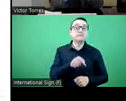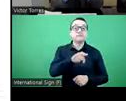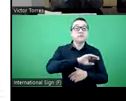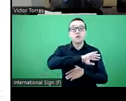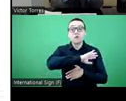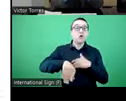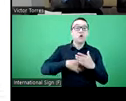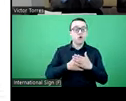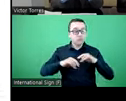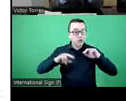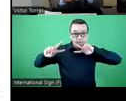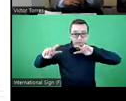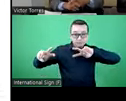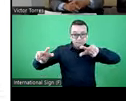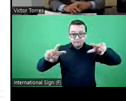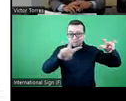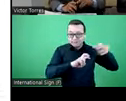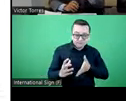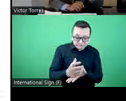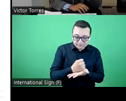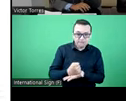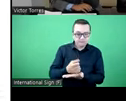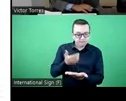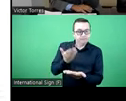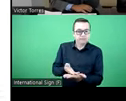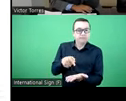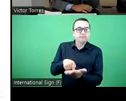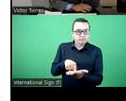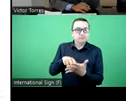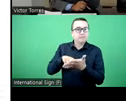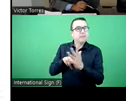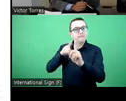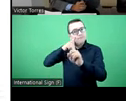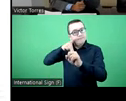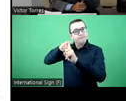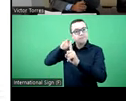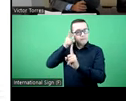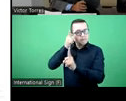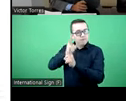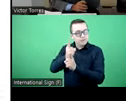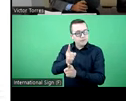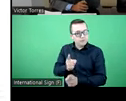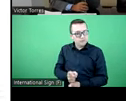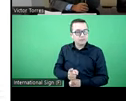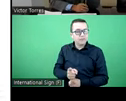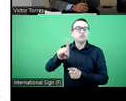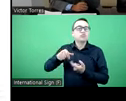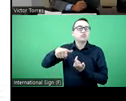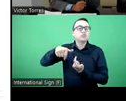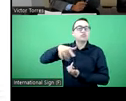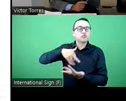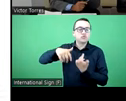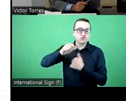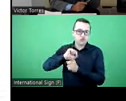object of the regulations, and the final expected result, and to reach the intermediate and